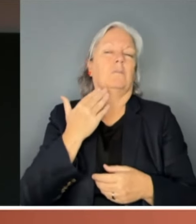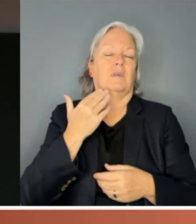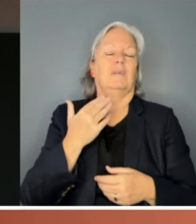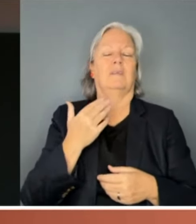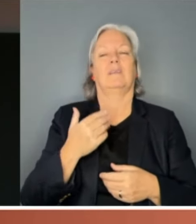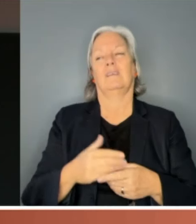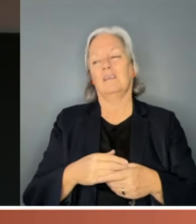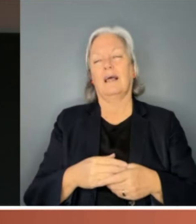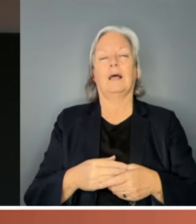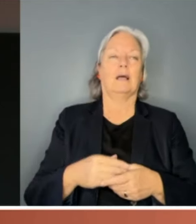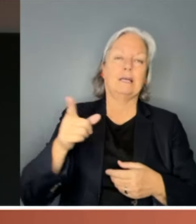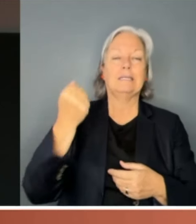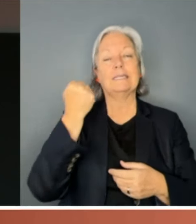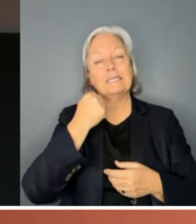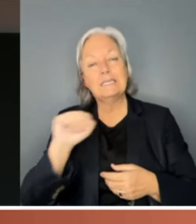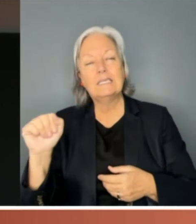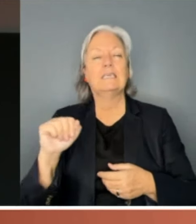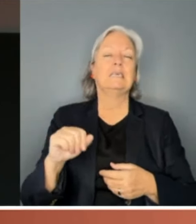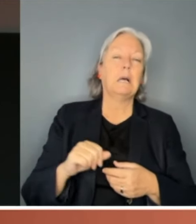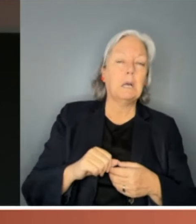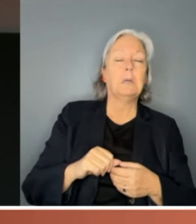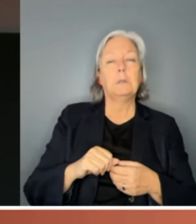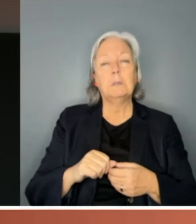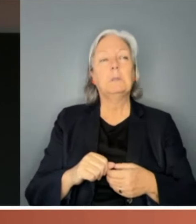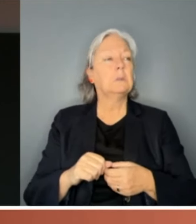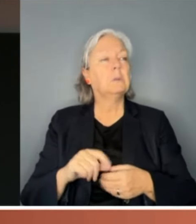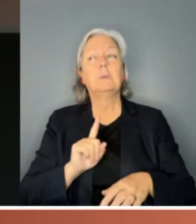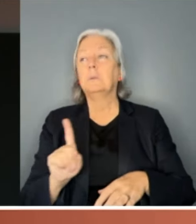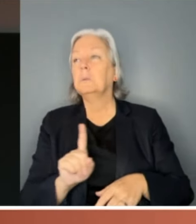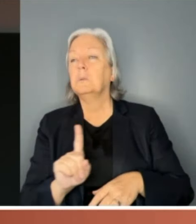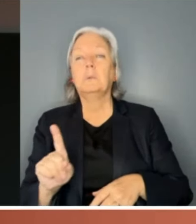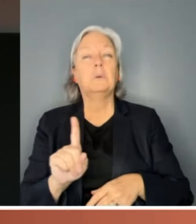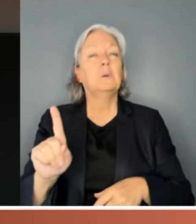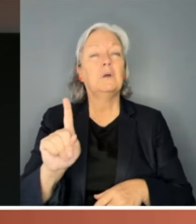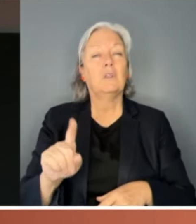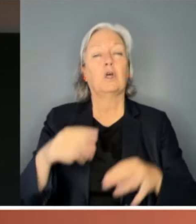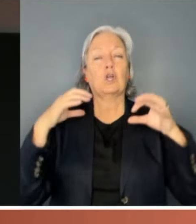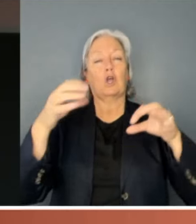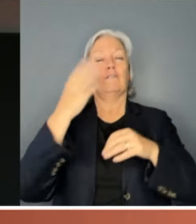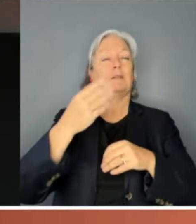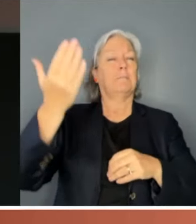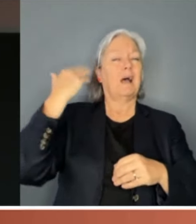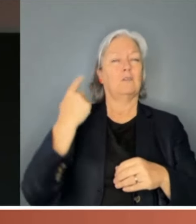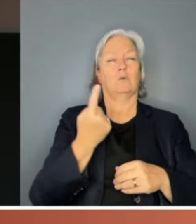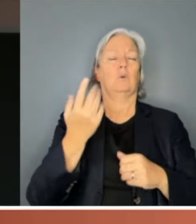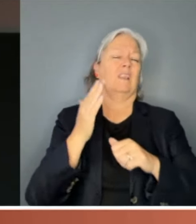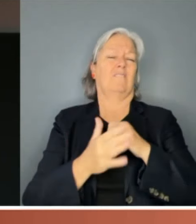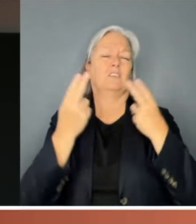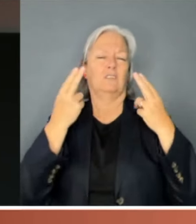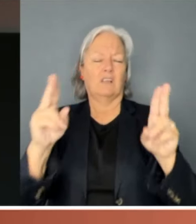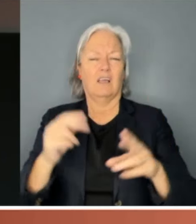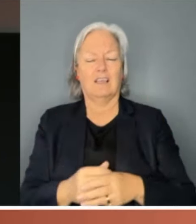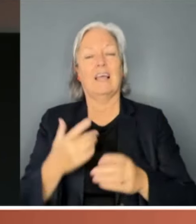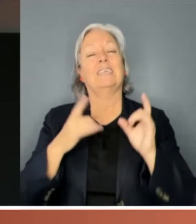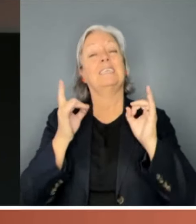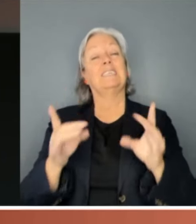still lurk around these corridors like ghosts of a past that never died. I began today with the words from